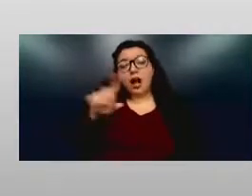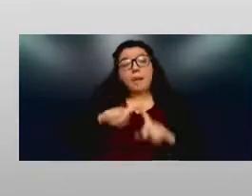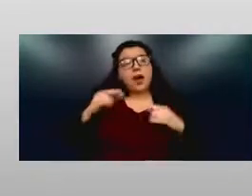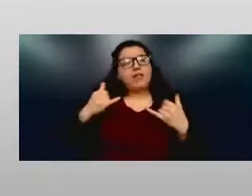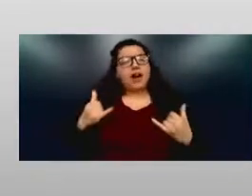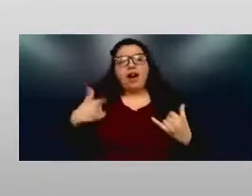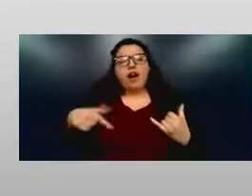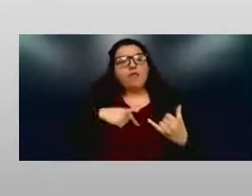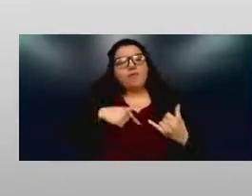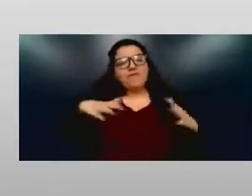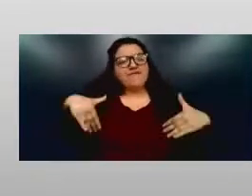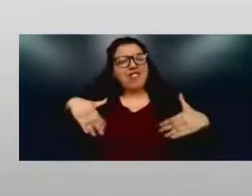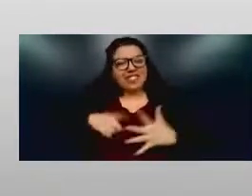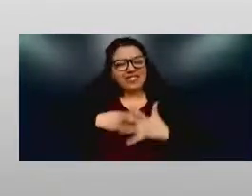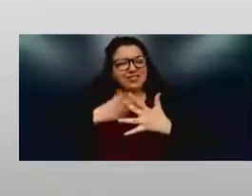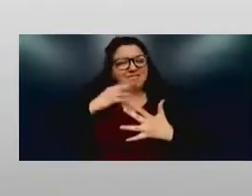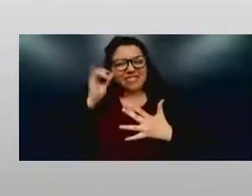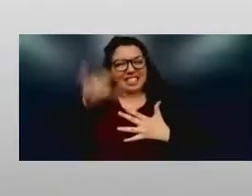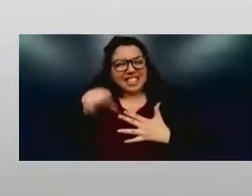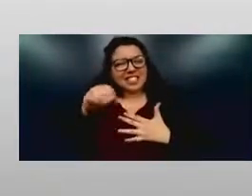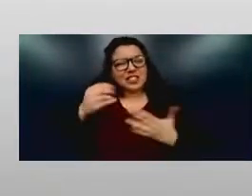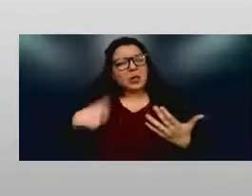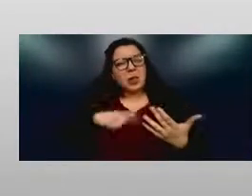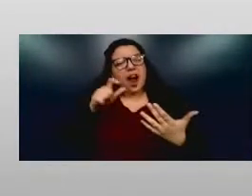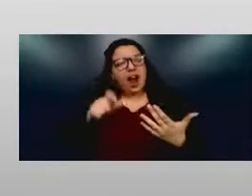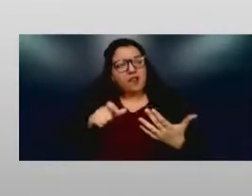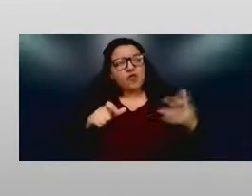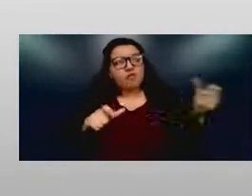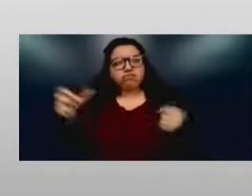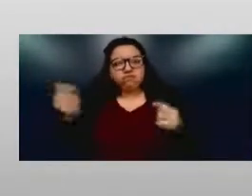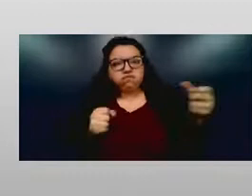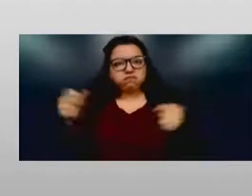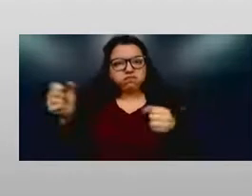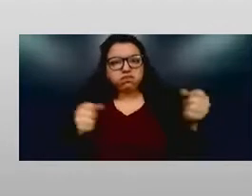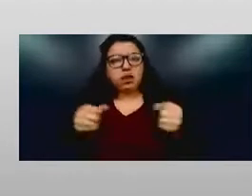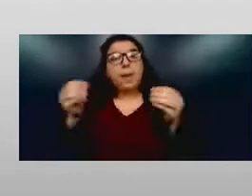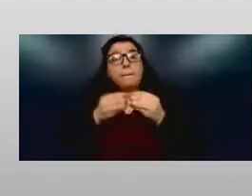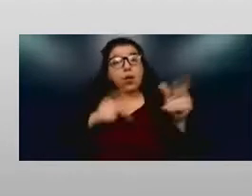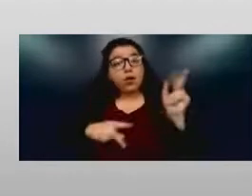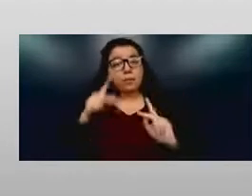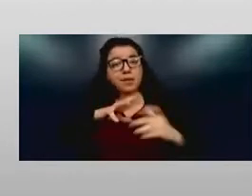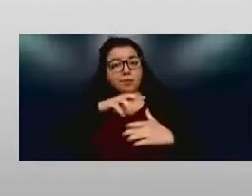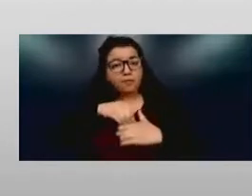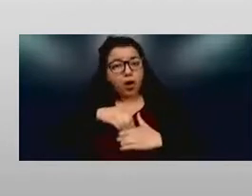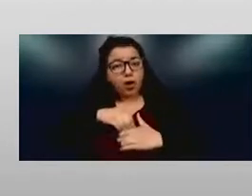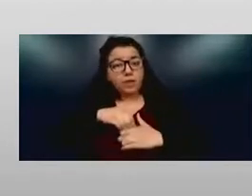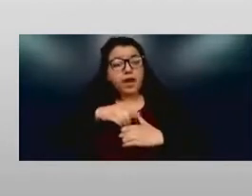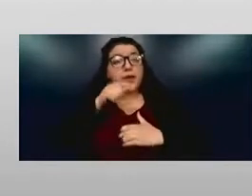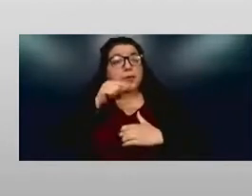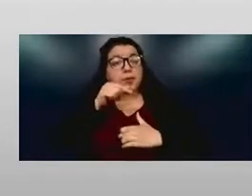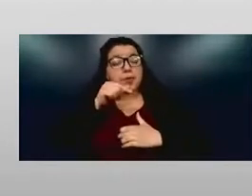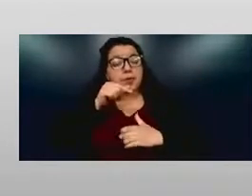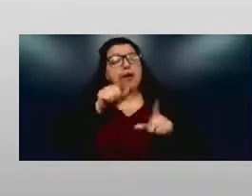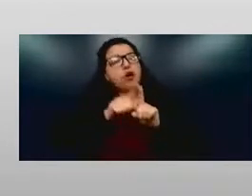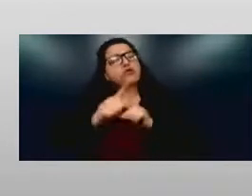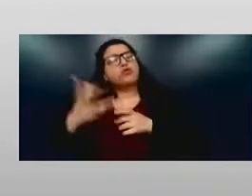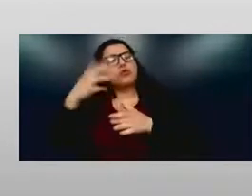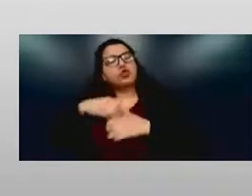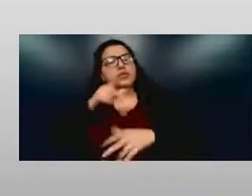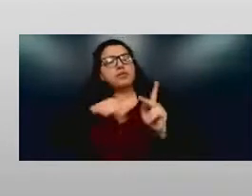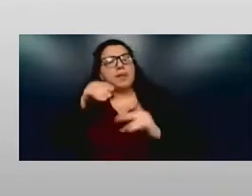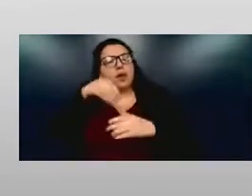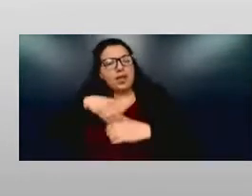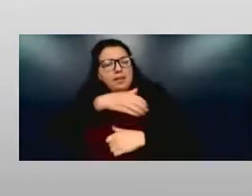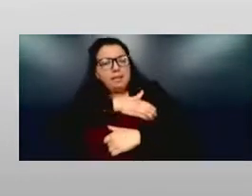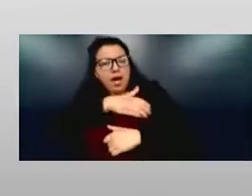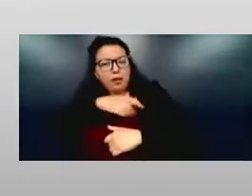And we just need more people to get along, especially the people in power to help change the systems so that we can overcome and